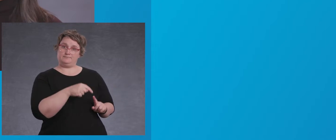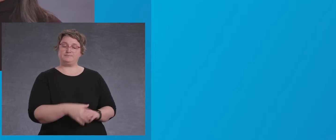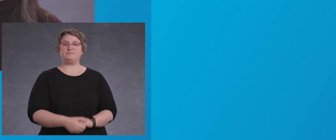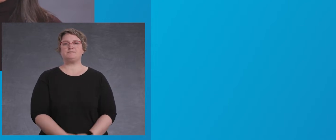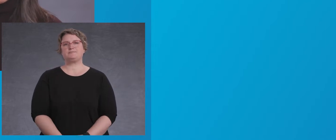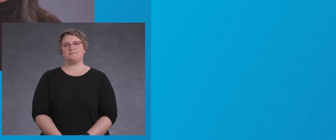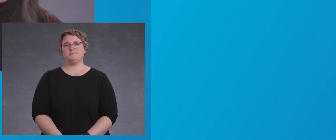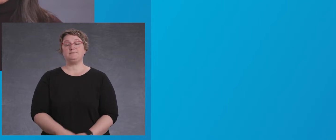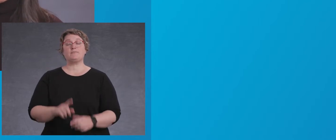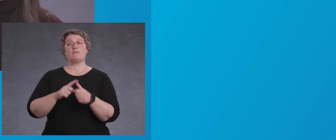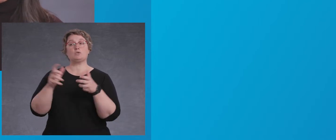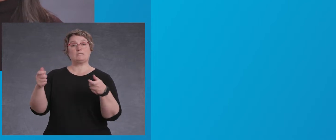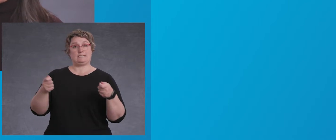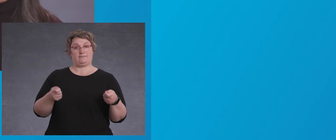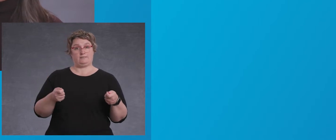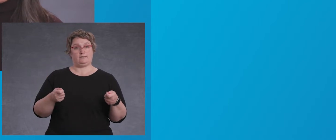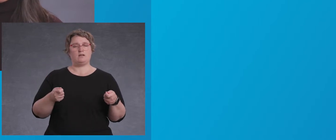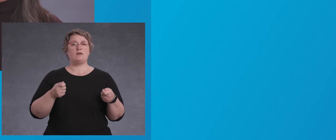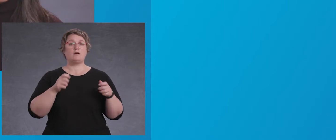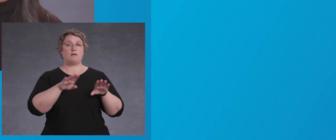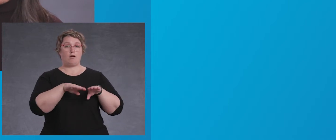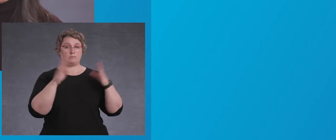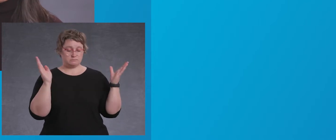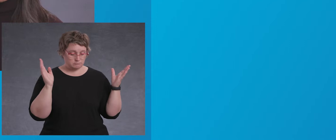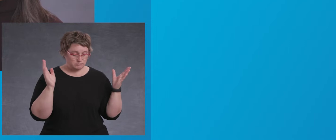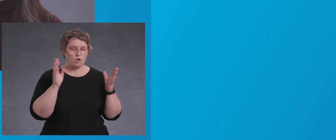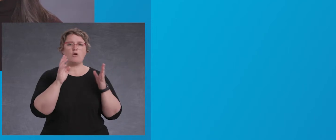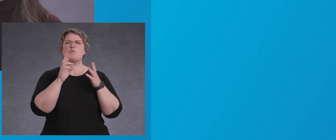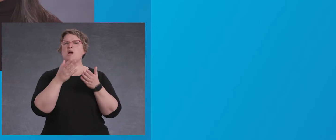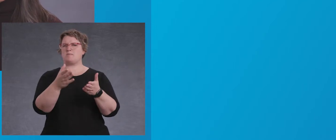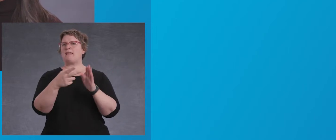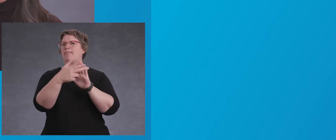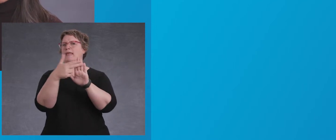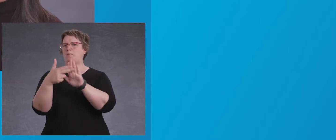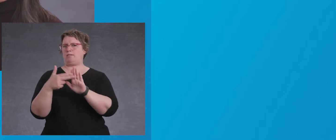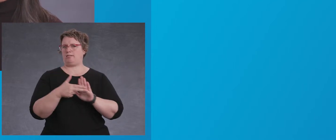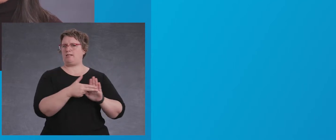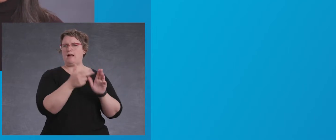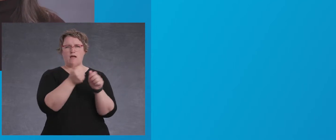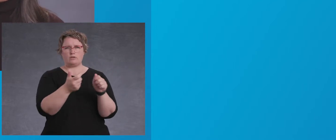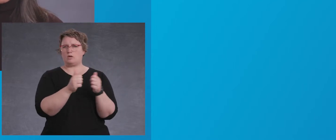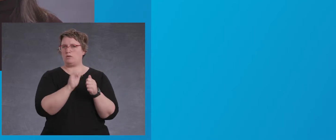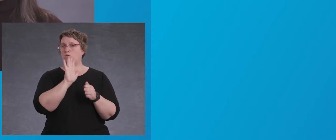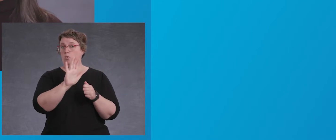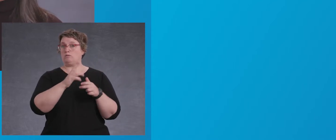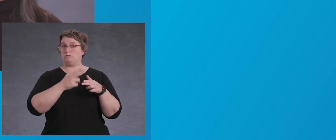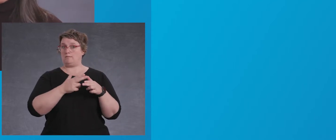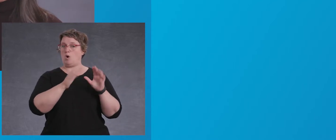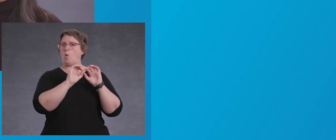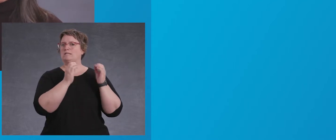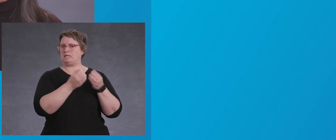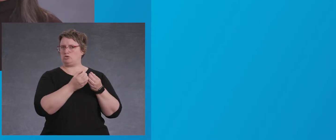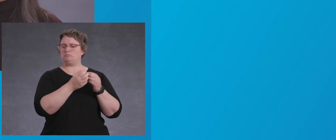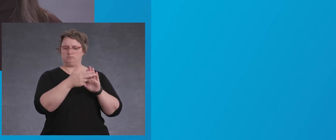when you receive your kit, we recommend that you label all the items with your organization's name. These items are yours